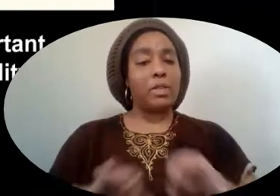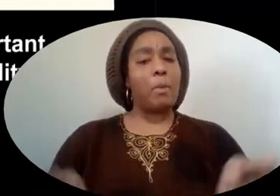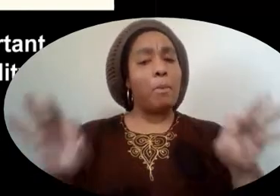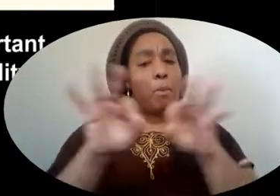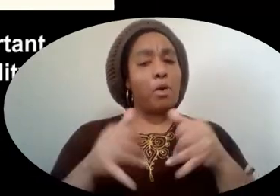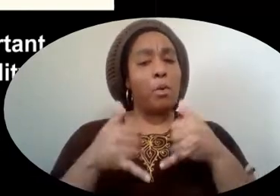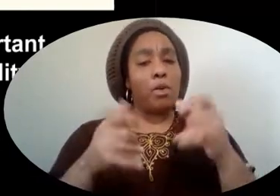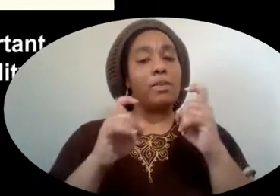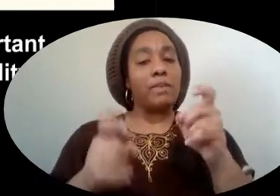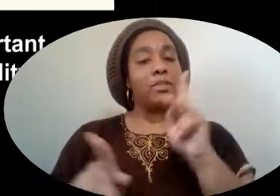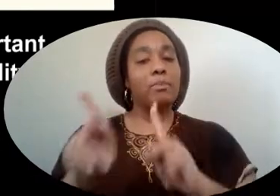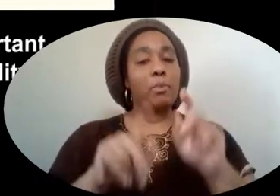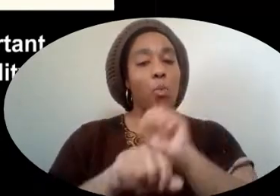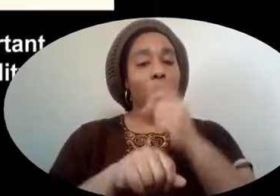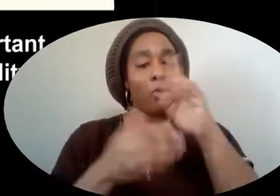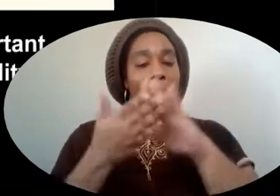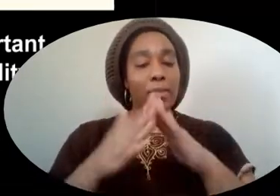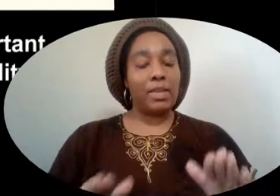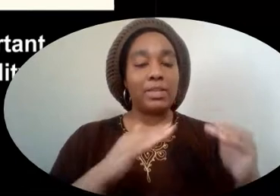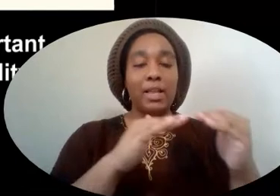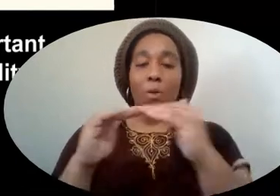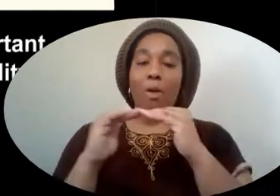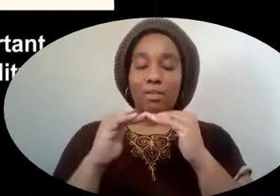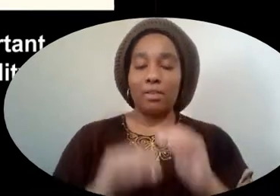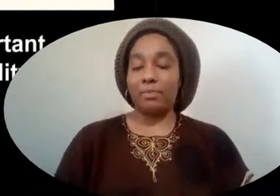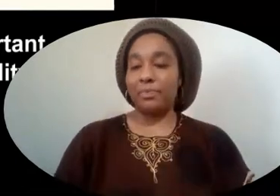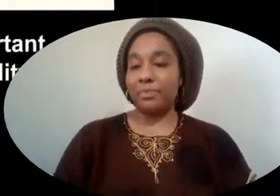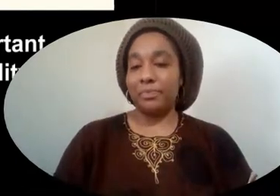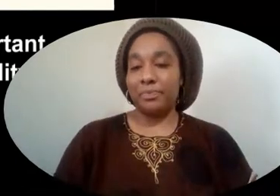award given to people who work for peace and equality.